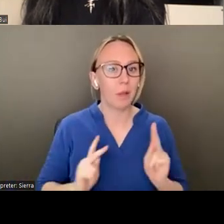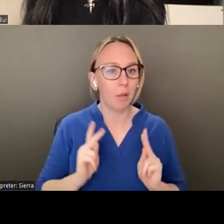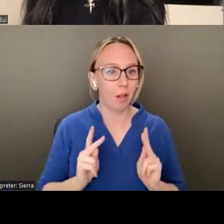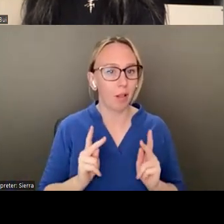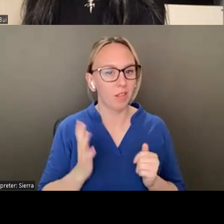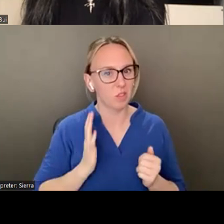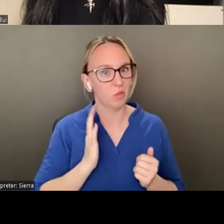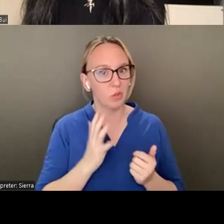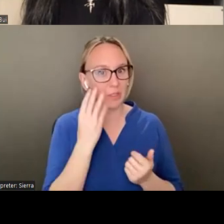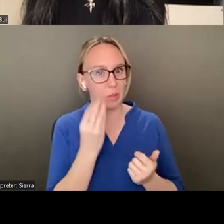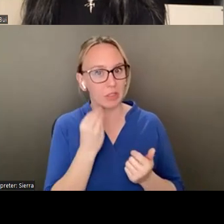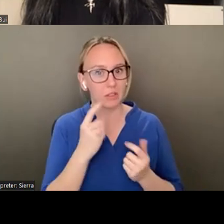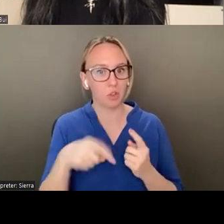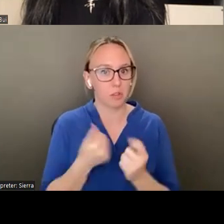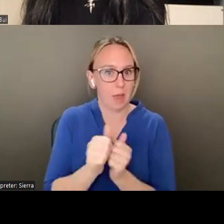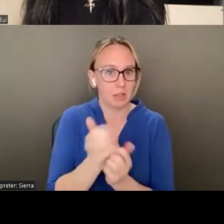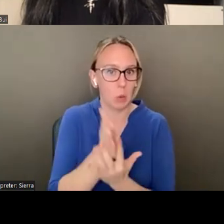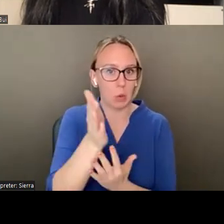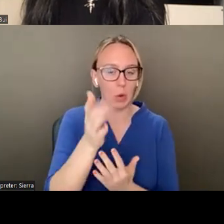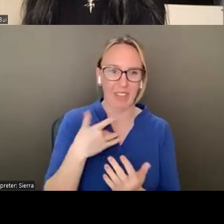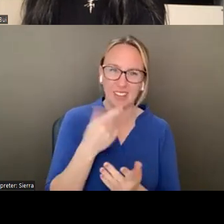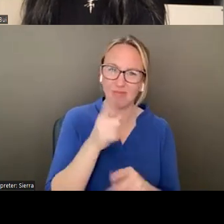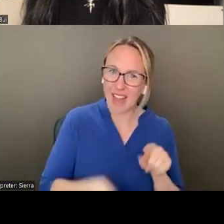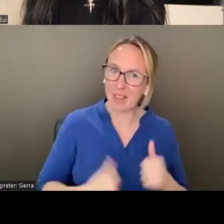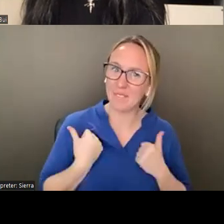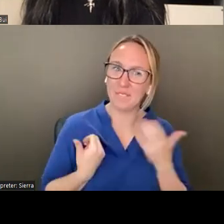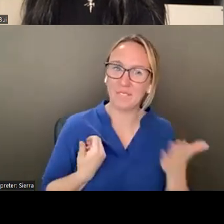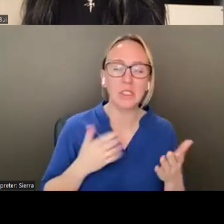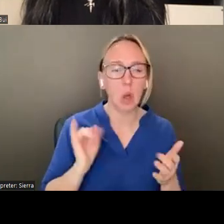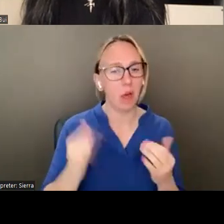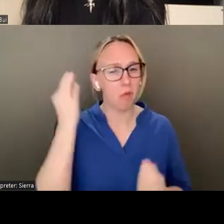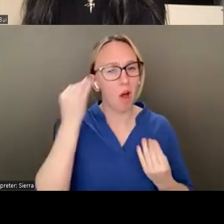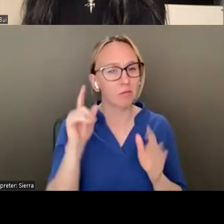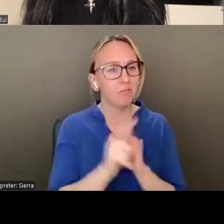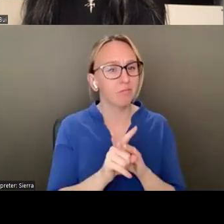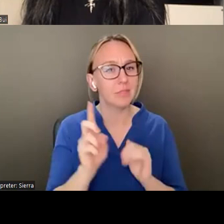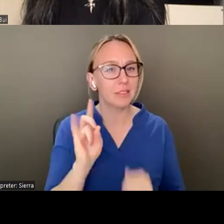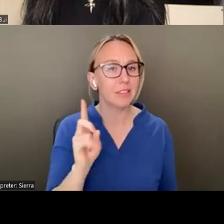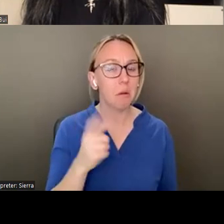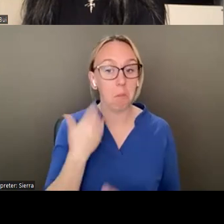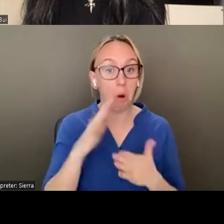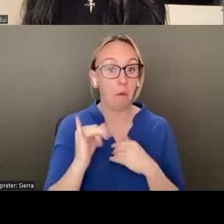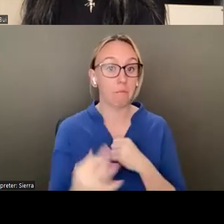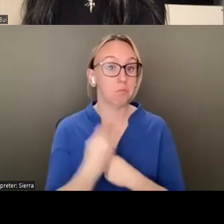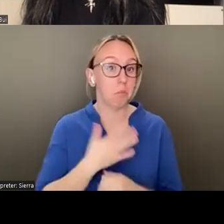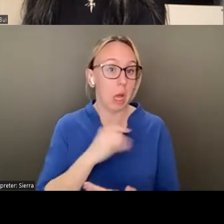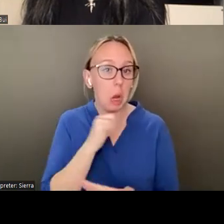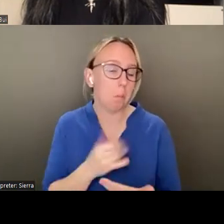heading west. So I think I had those thoughts. I don't know if it came into my work, but